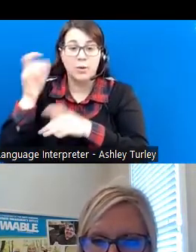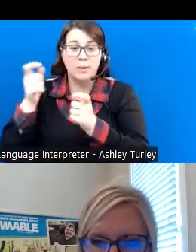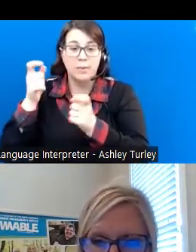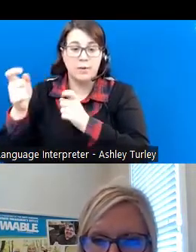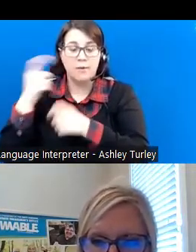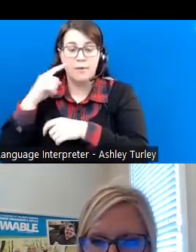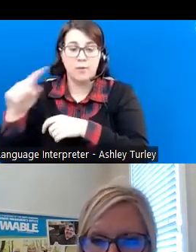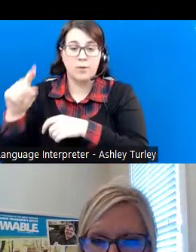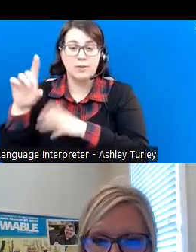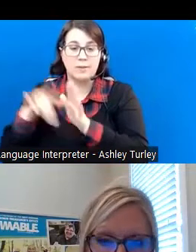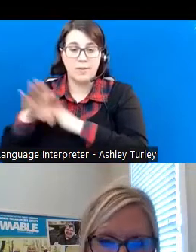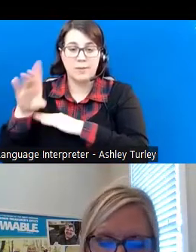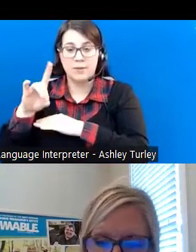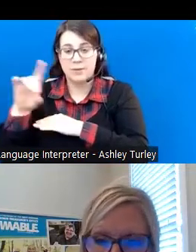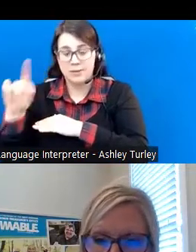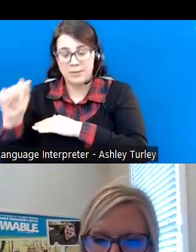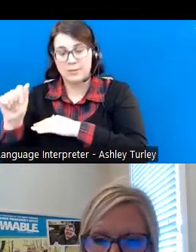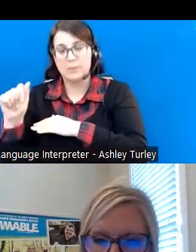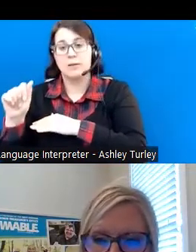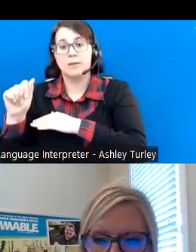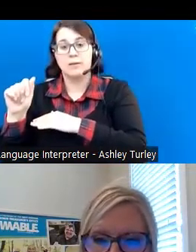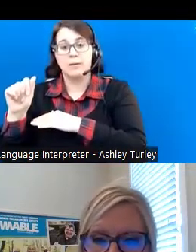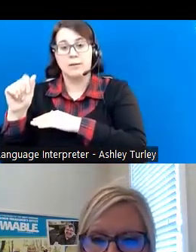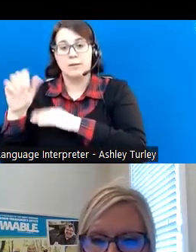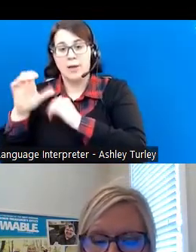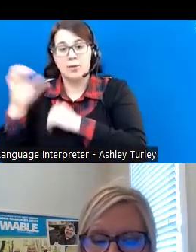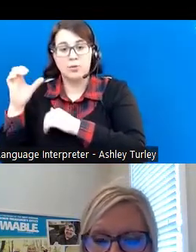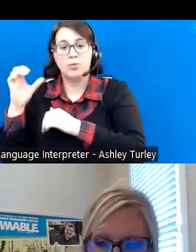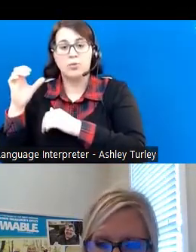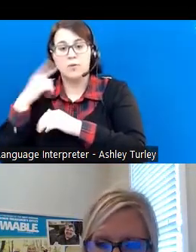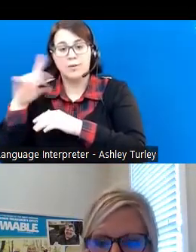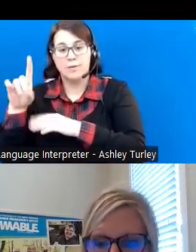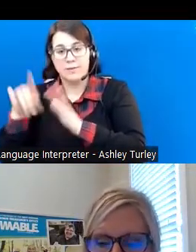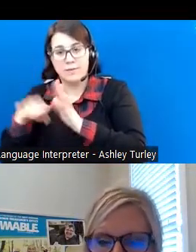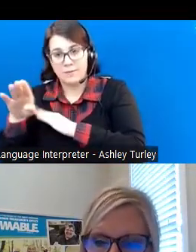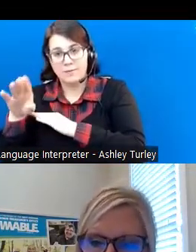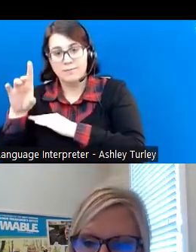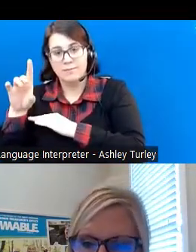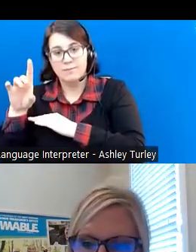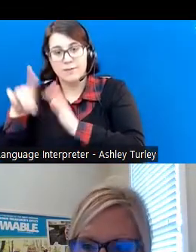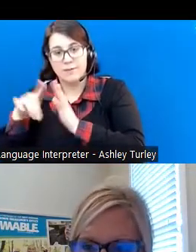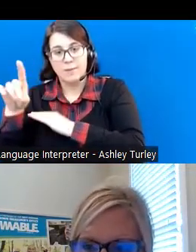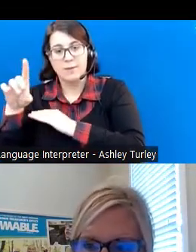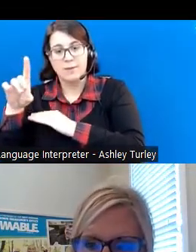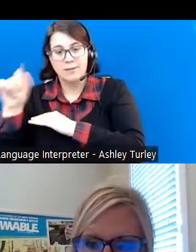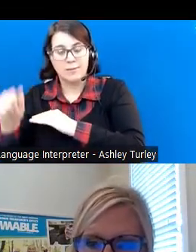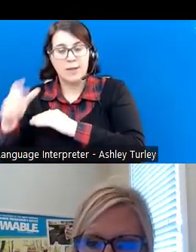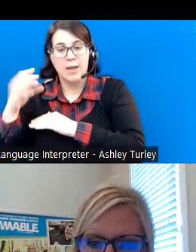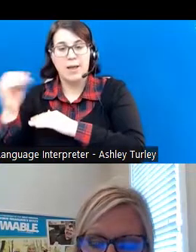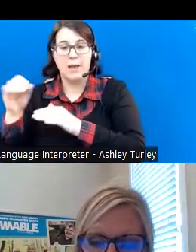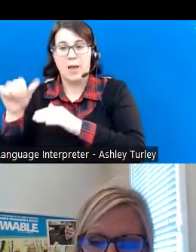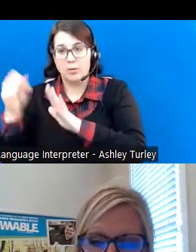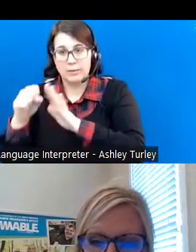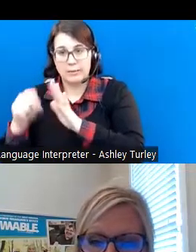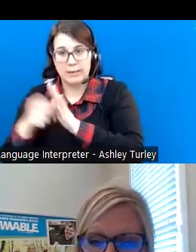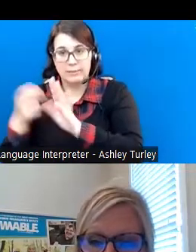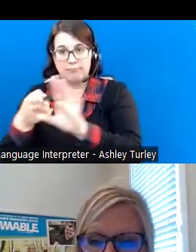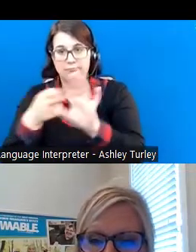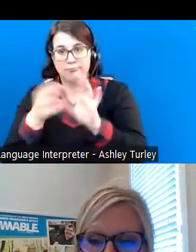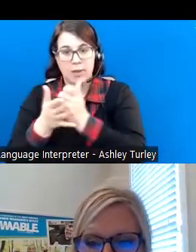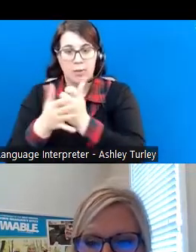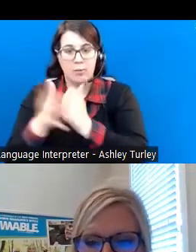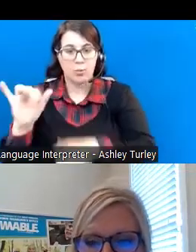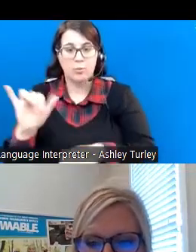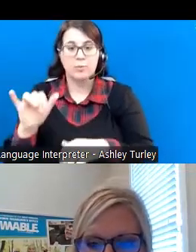states several times. Steve also lectures in universities and other settings on